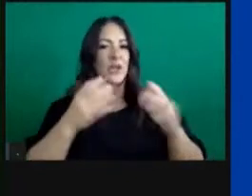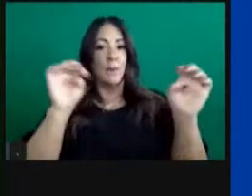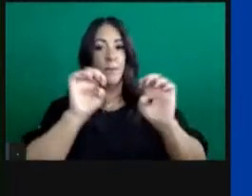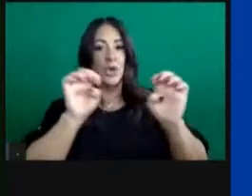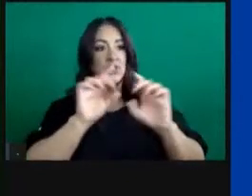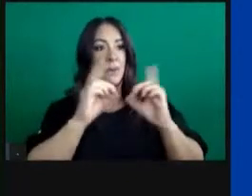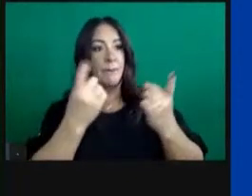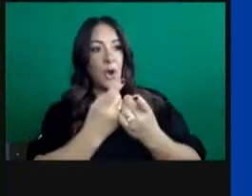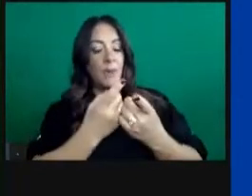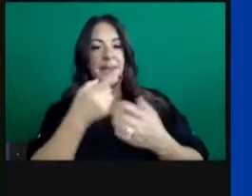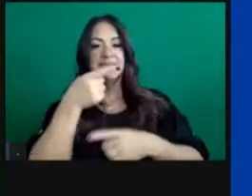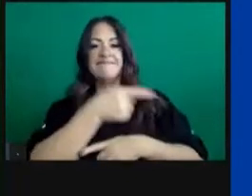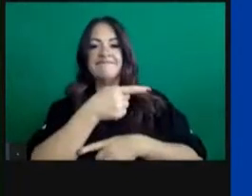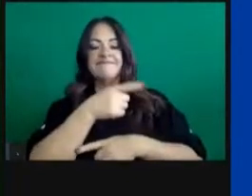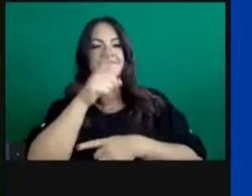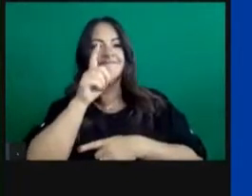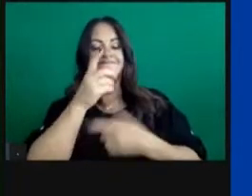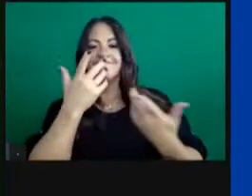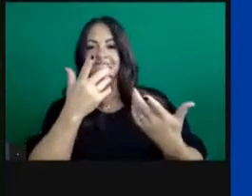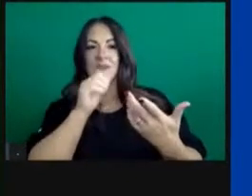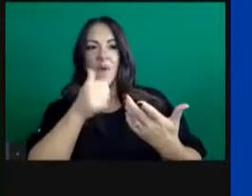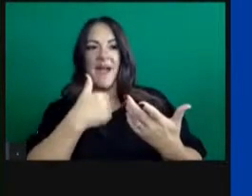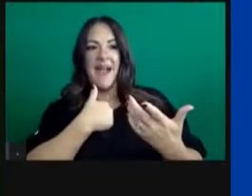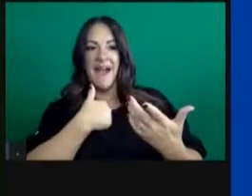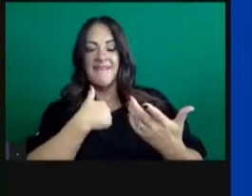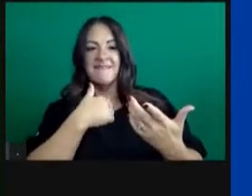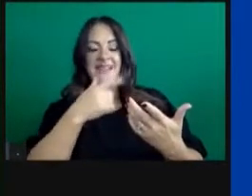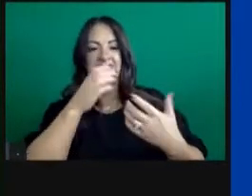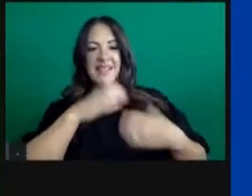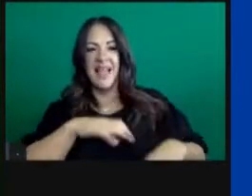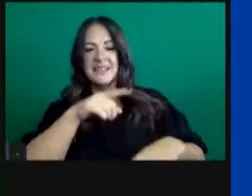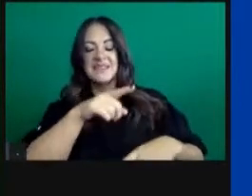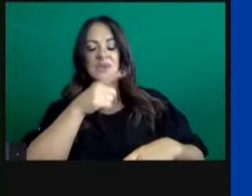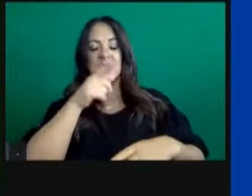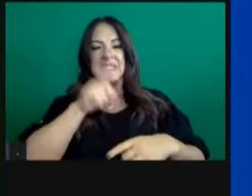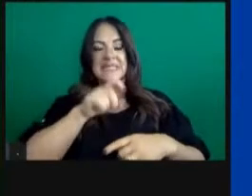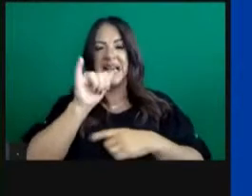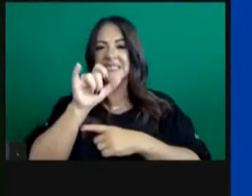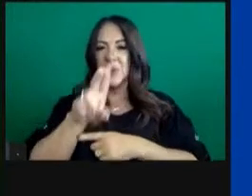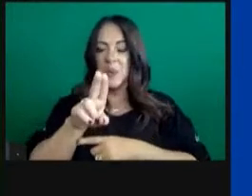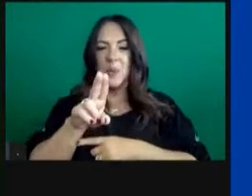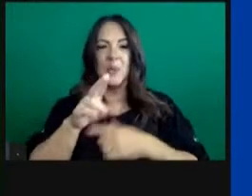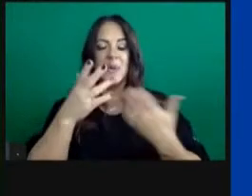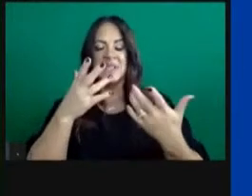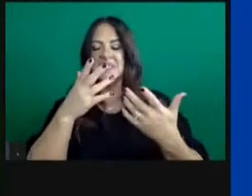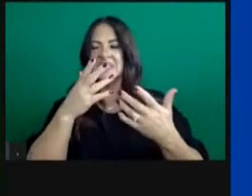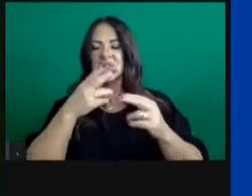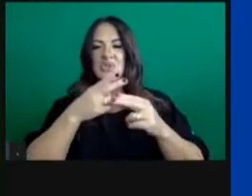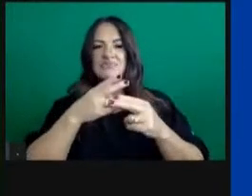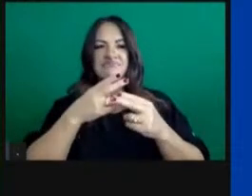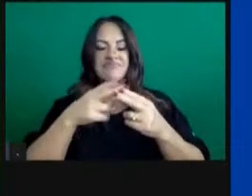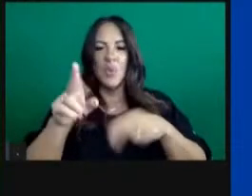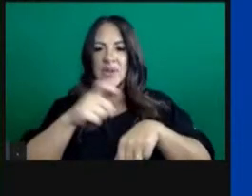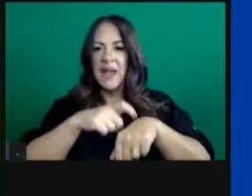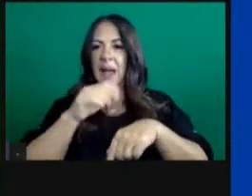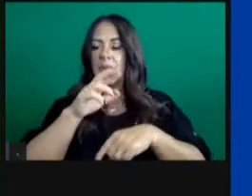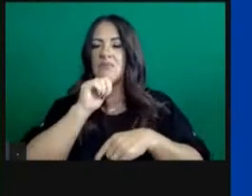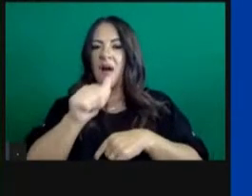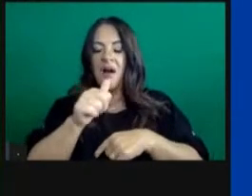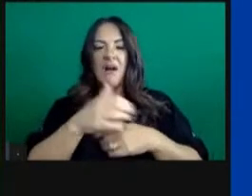aren't boarding and keeping patients who really need ICU care longer than normal, staff